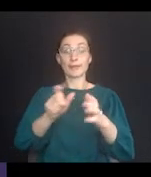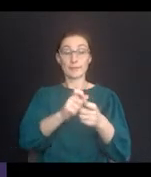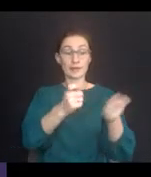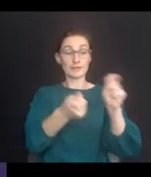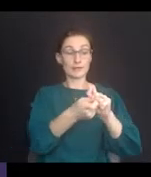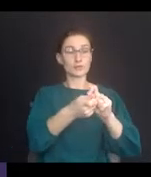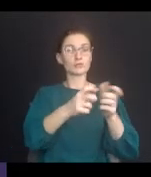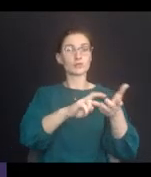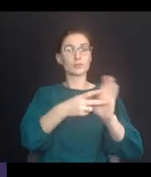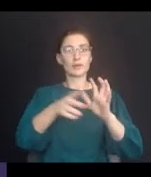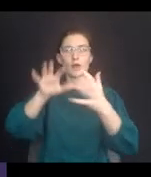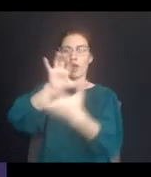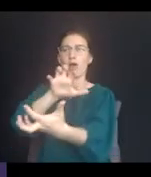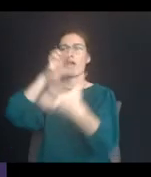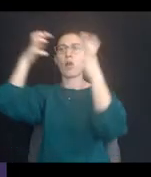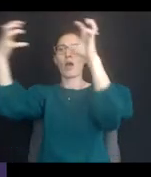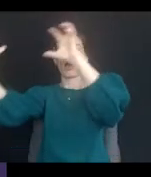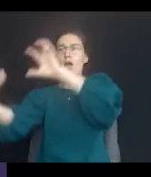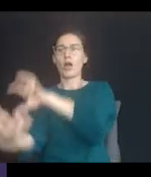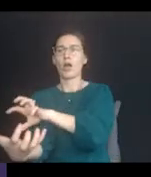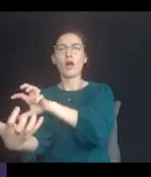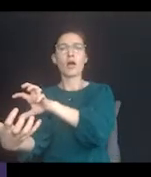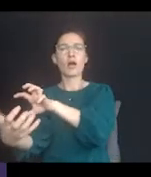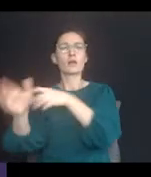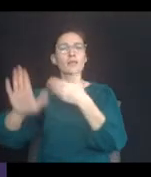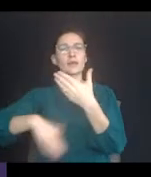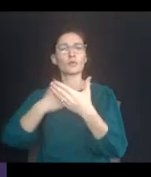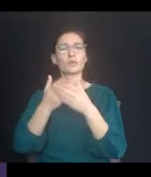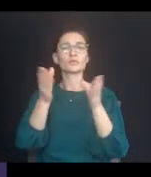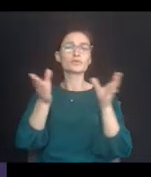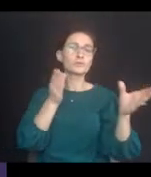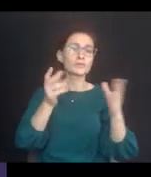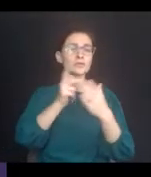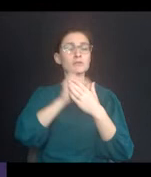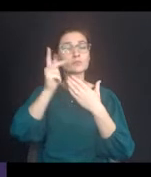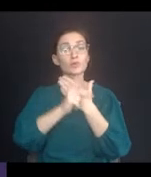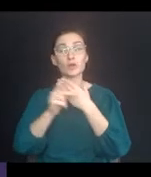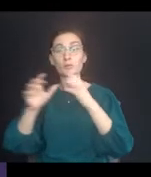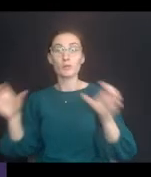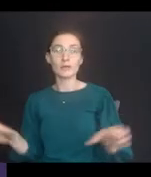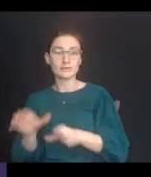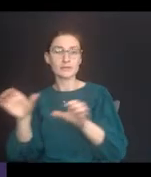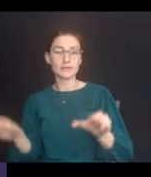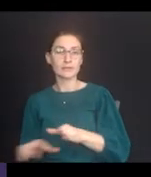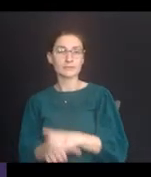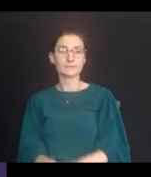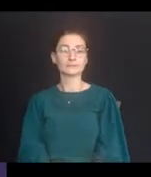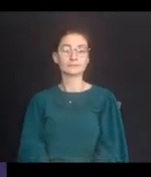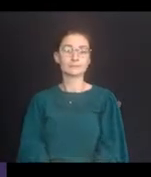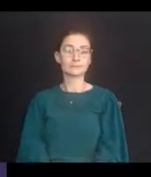that making the modifications would fundamentally alter the service, program, or activity.